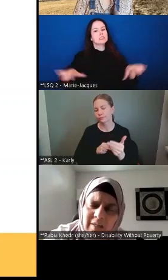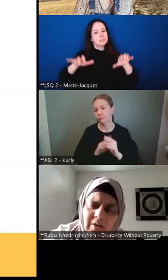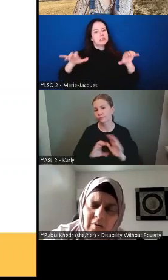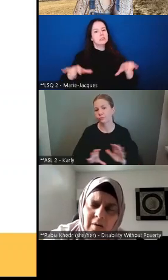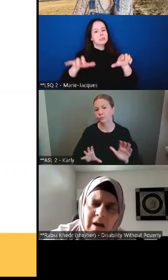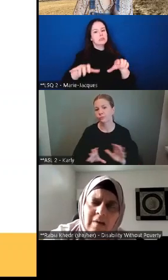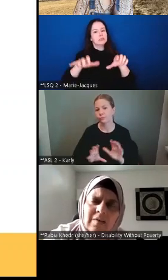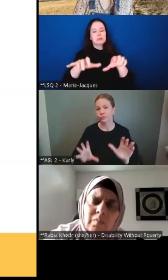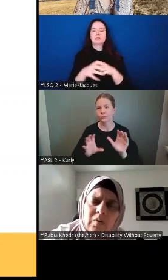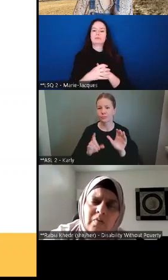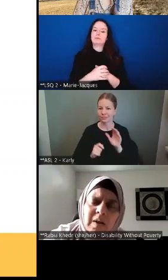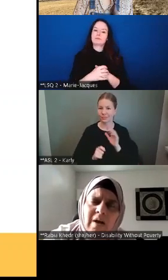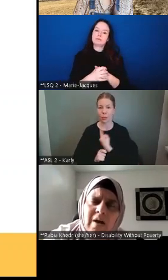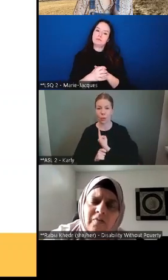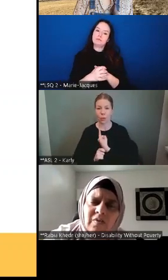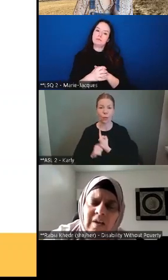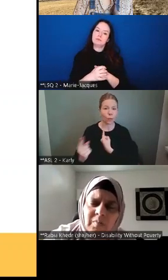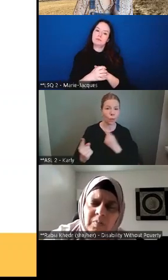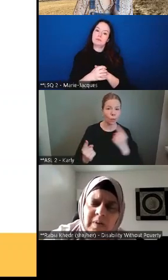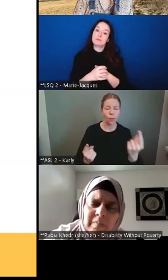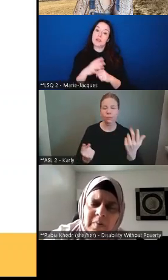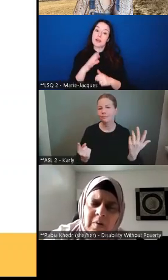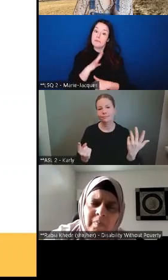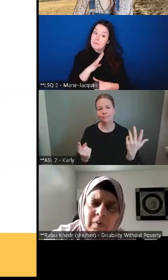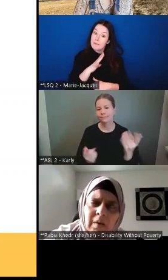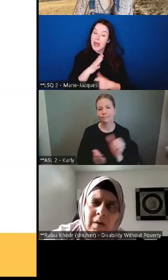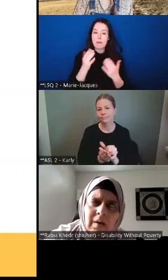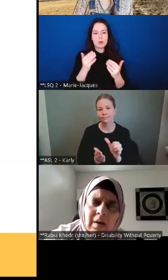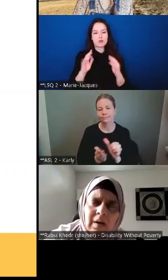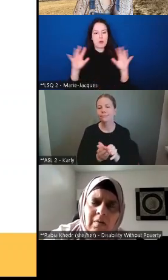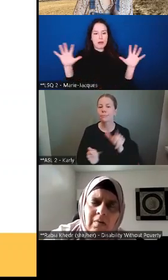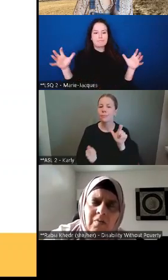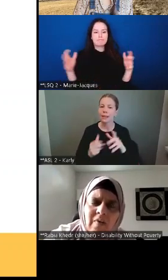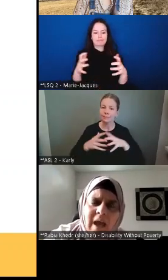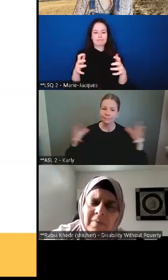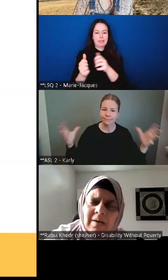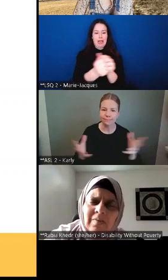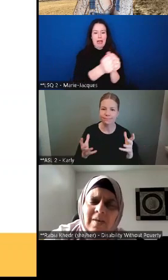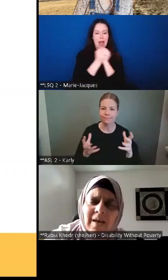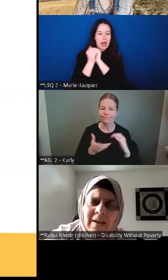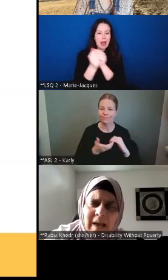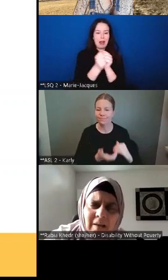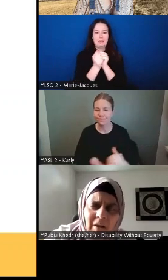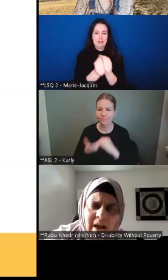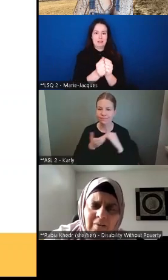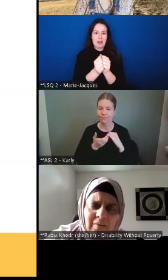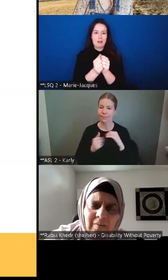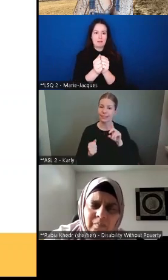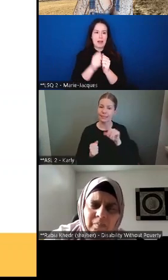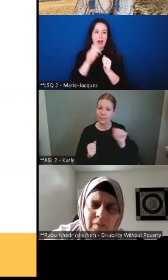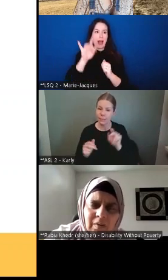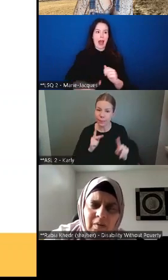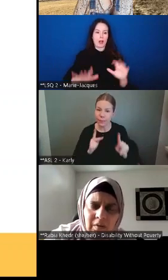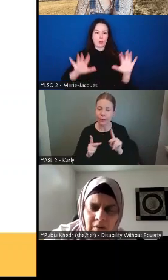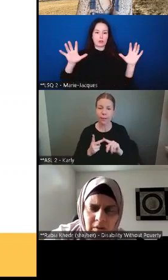together together as a movement of disabled people families and allies